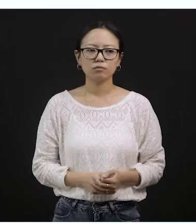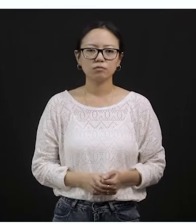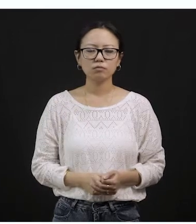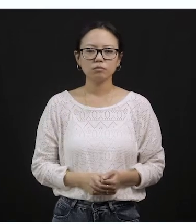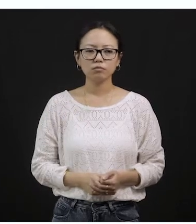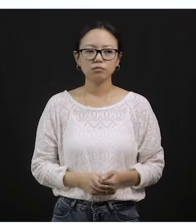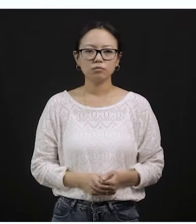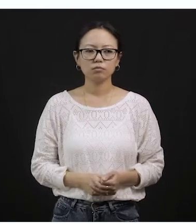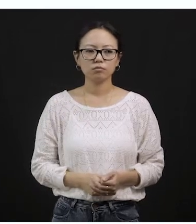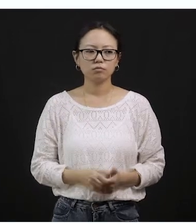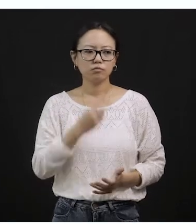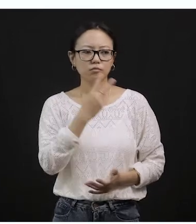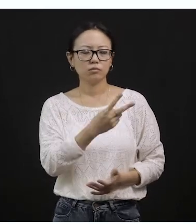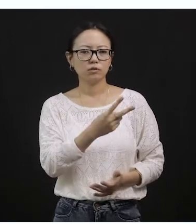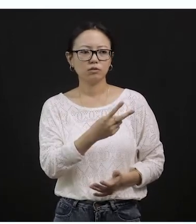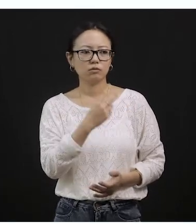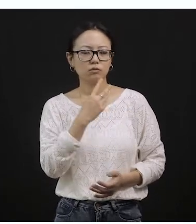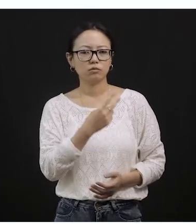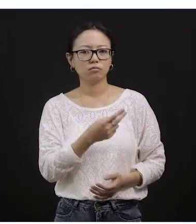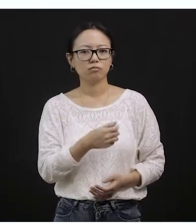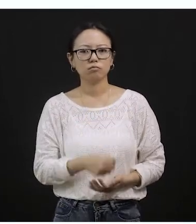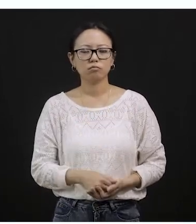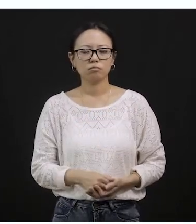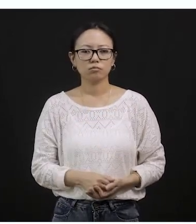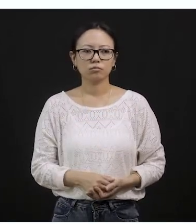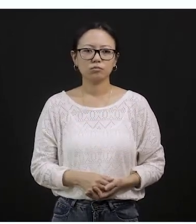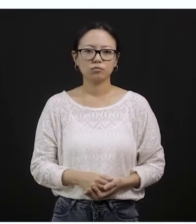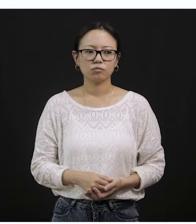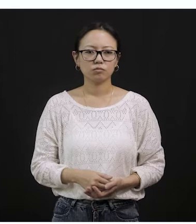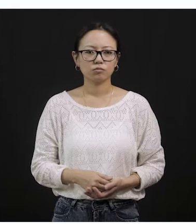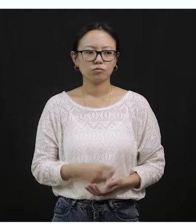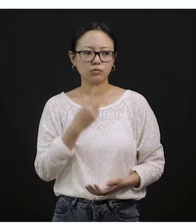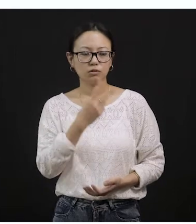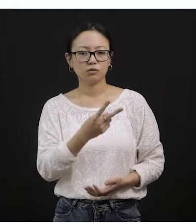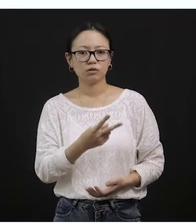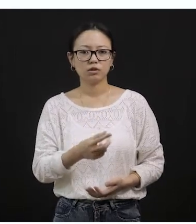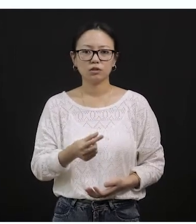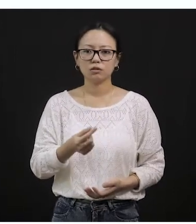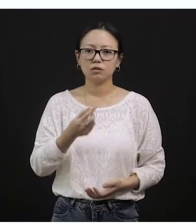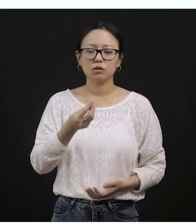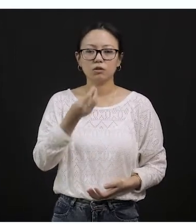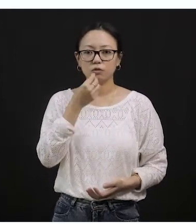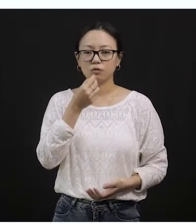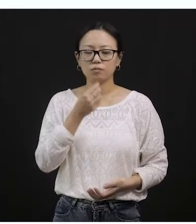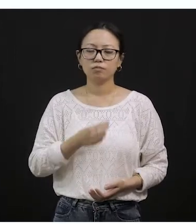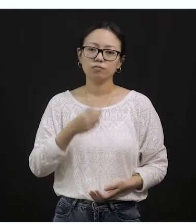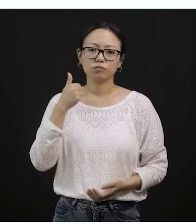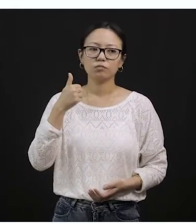It looks so fresh and it looks yummy and delicious. So this is